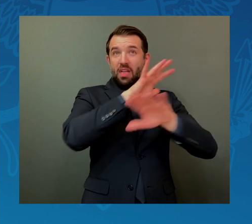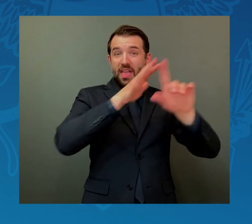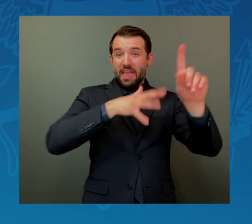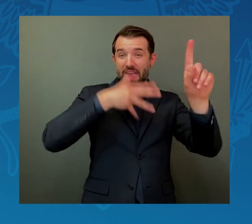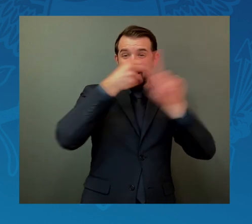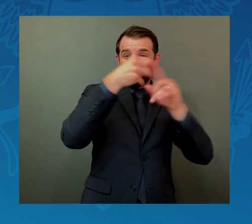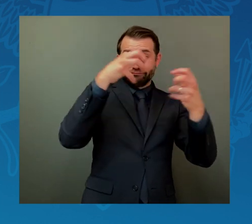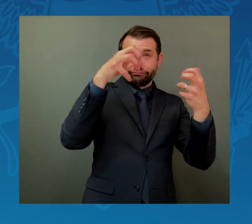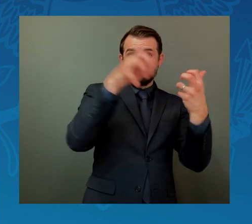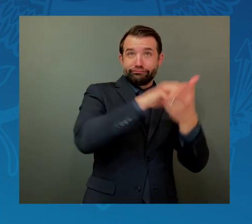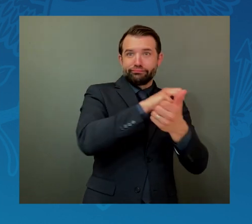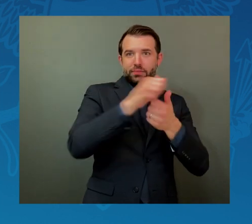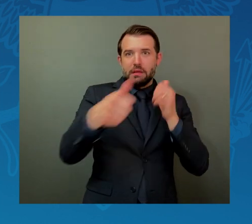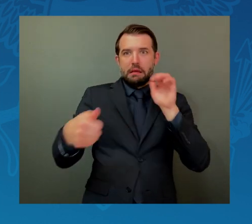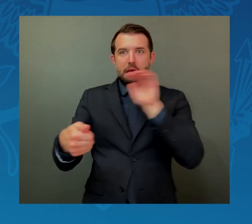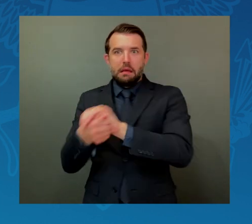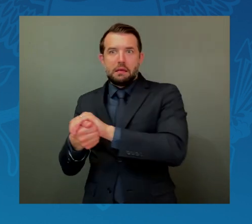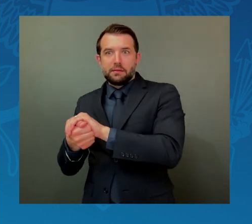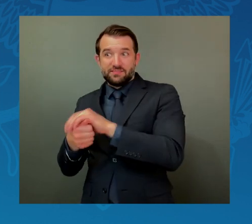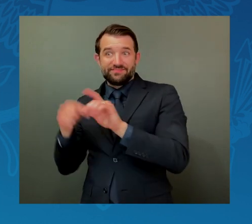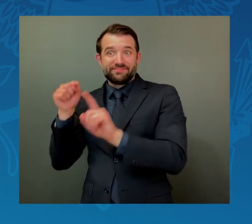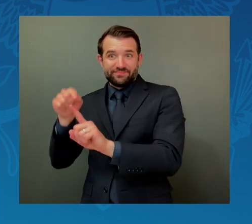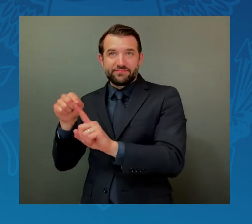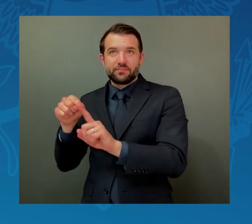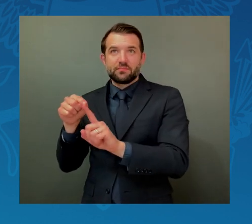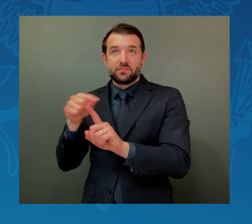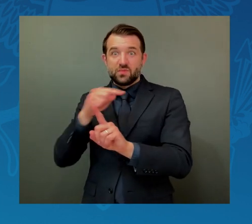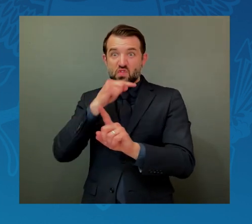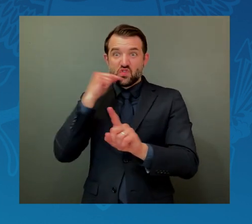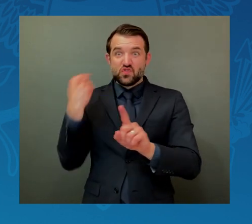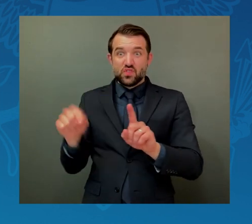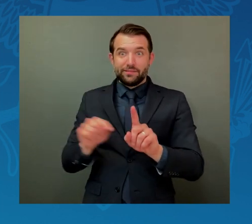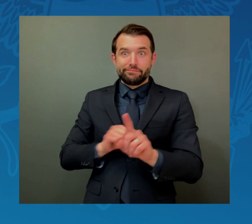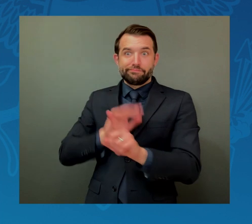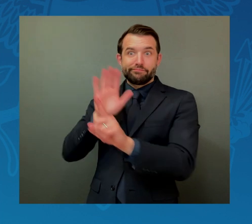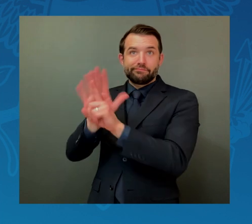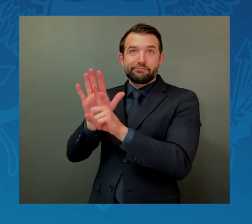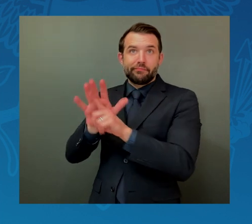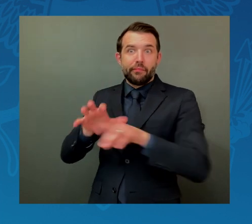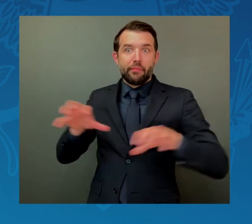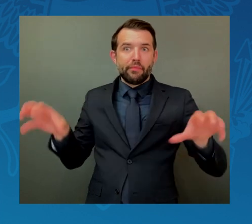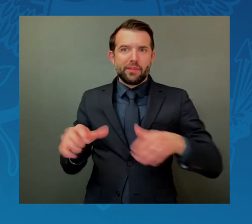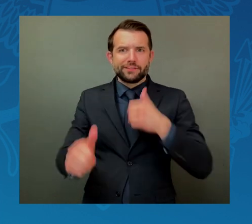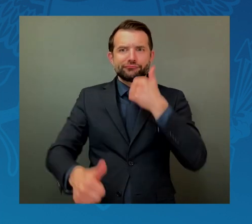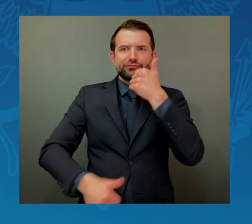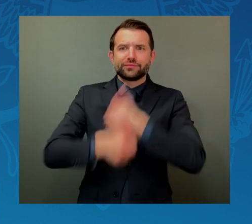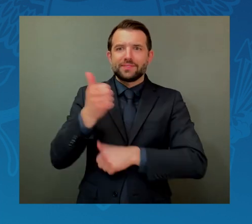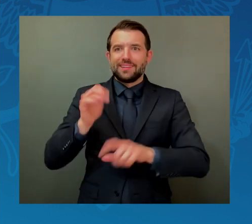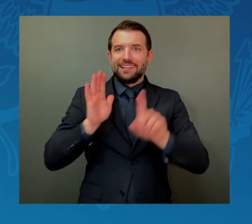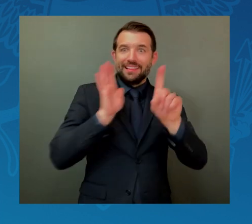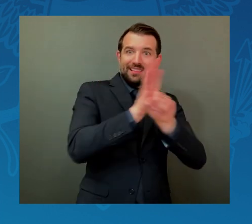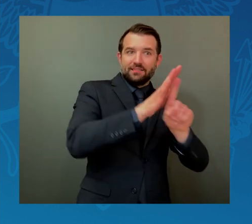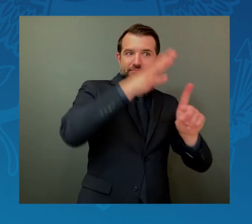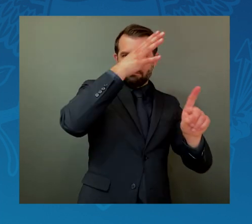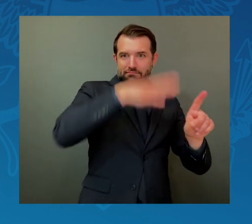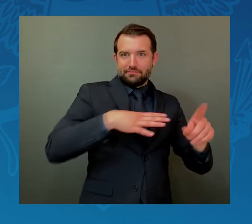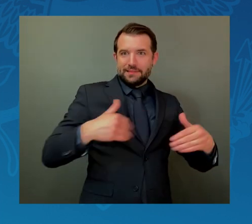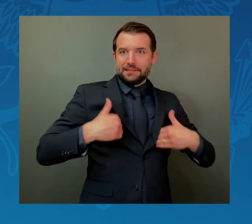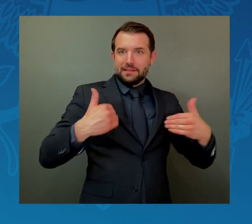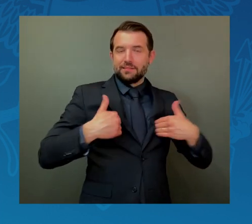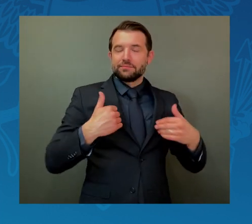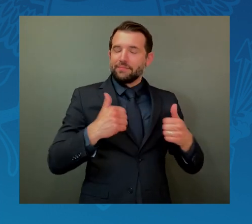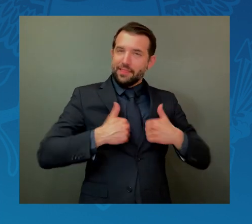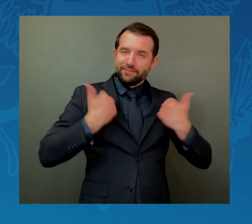action was a threat not just to his life, but also to those of